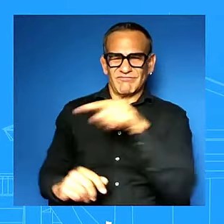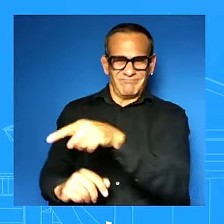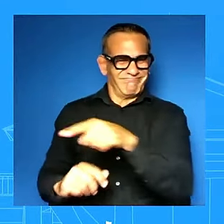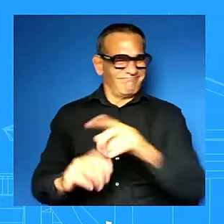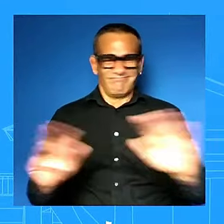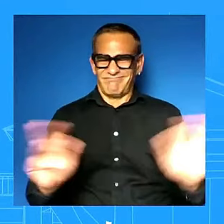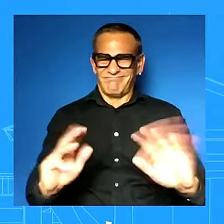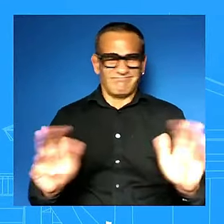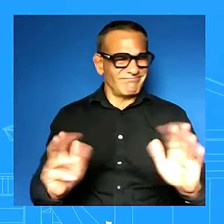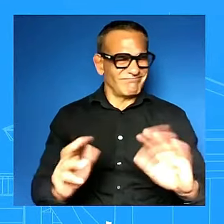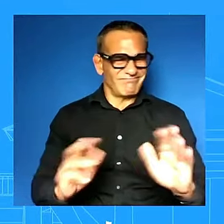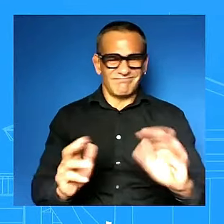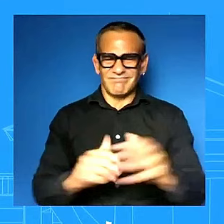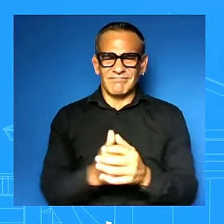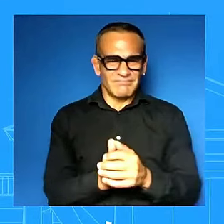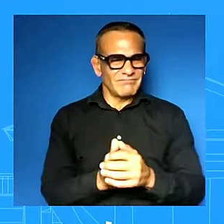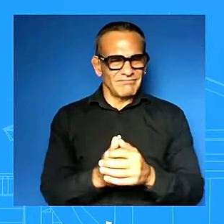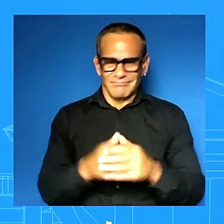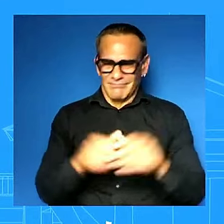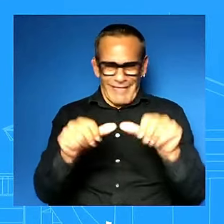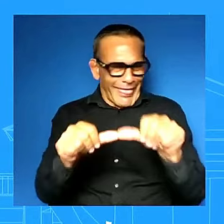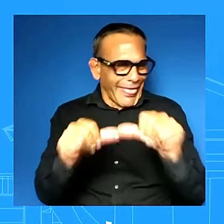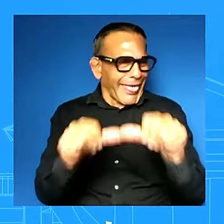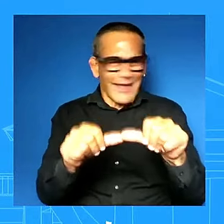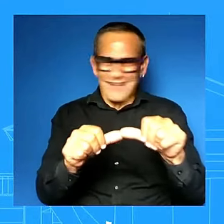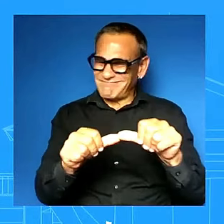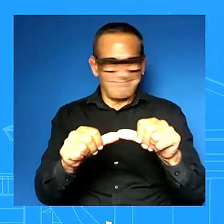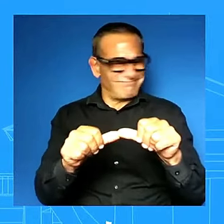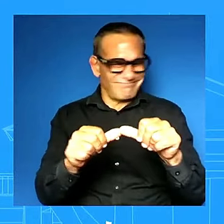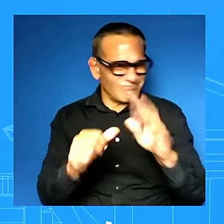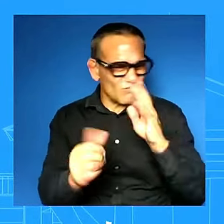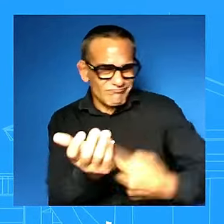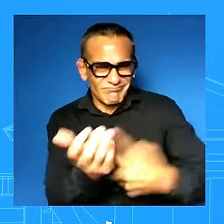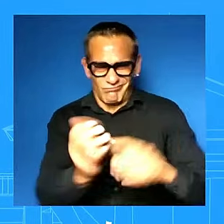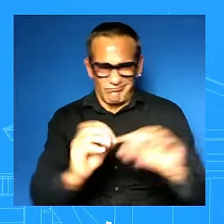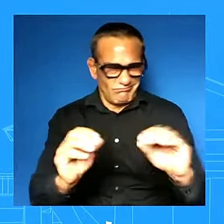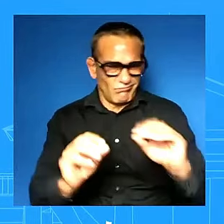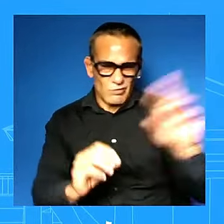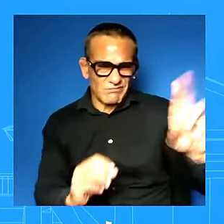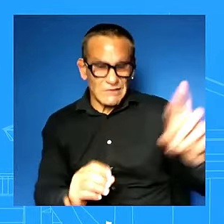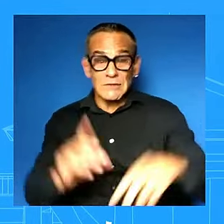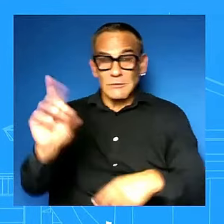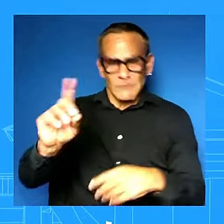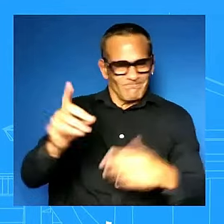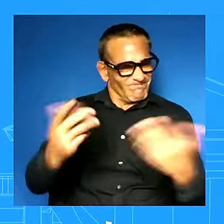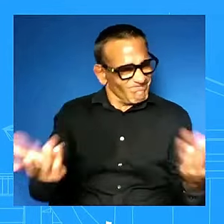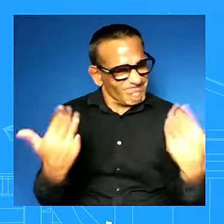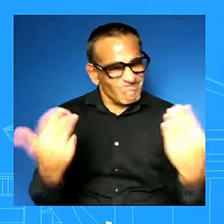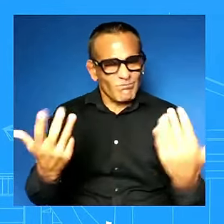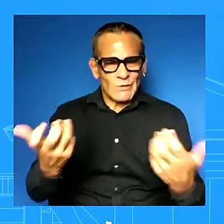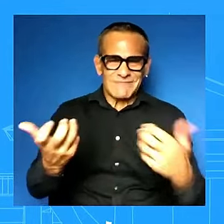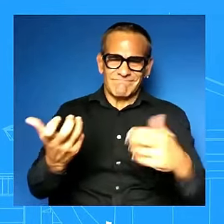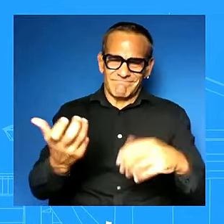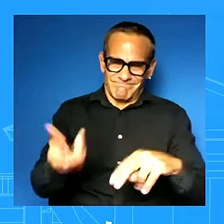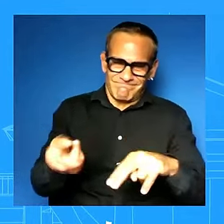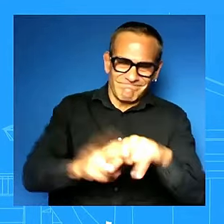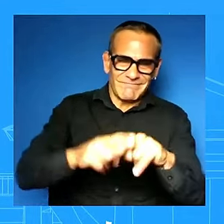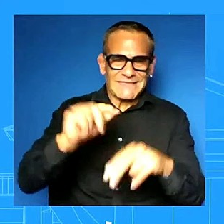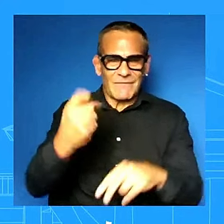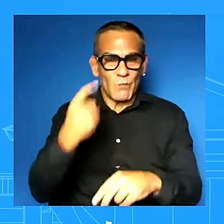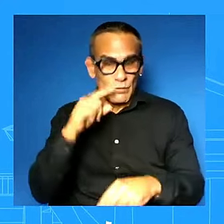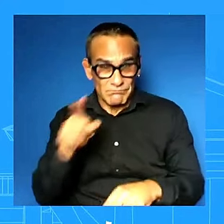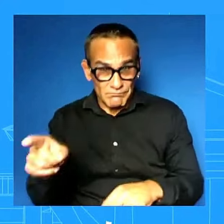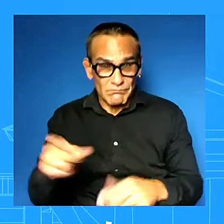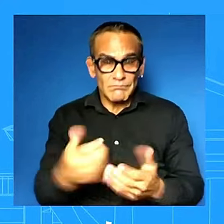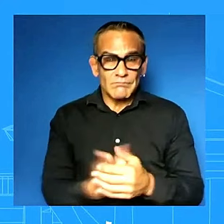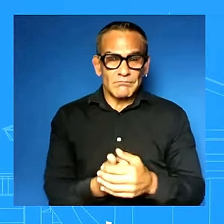no we went through all of that yes we did we went in the midterms we went through all of it there were we saw